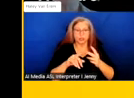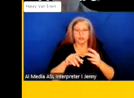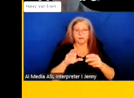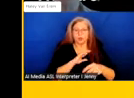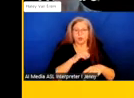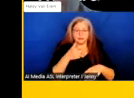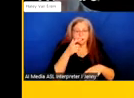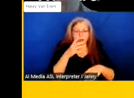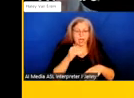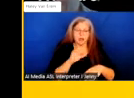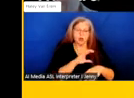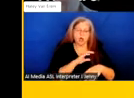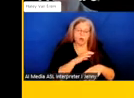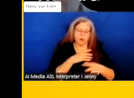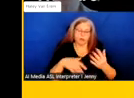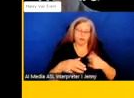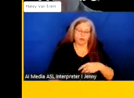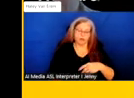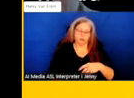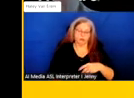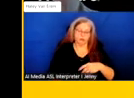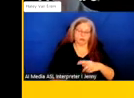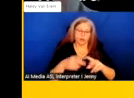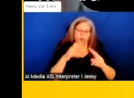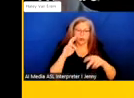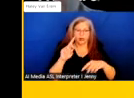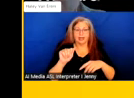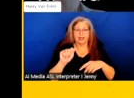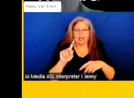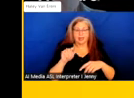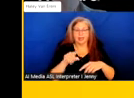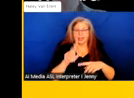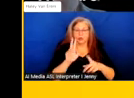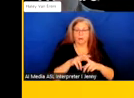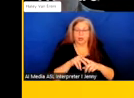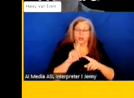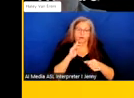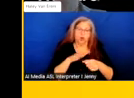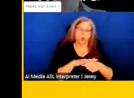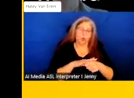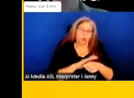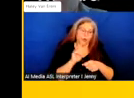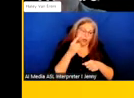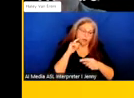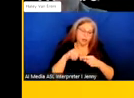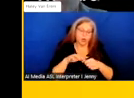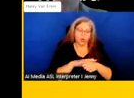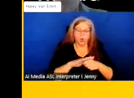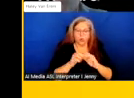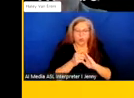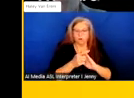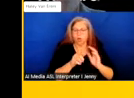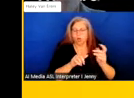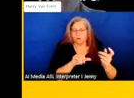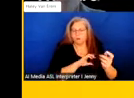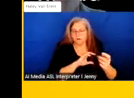and law enforcement interactions. So when we look at the ADA, really is applying to the local governments, local law enforcement entities.